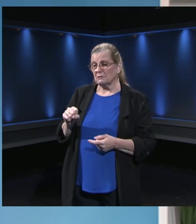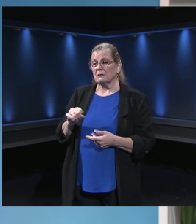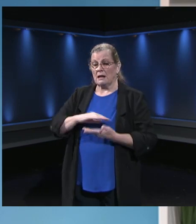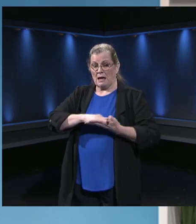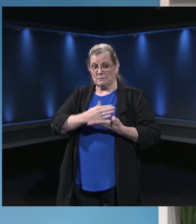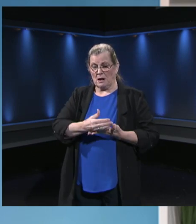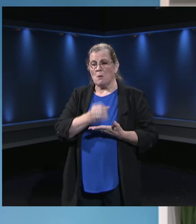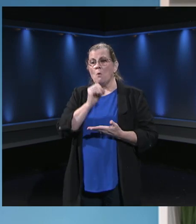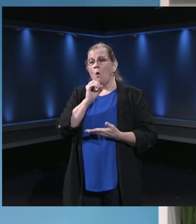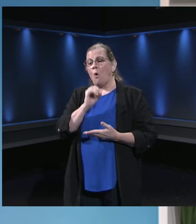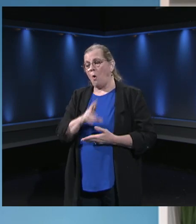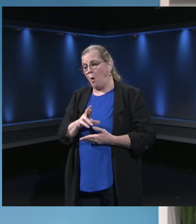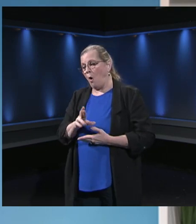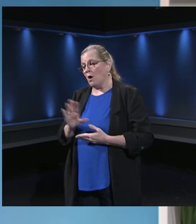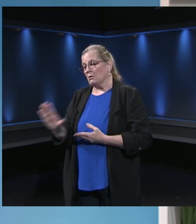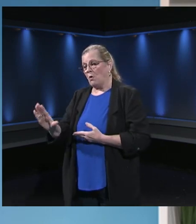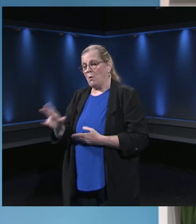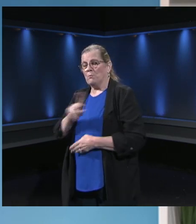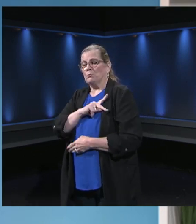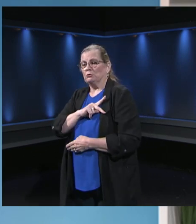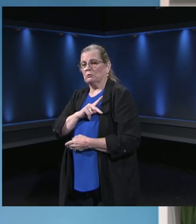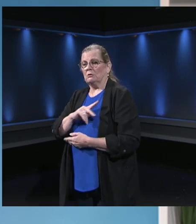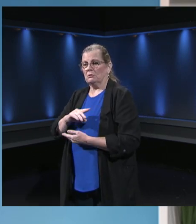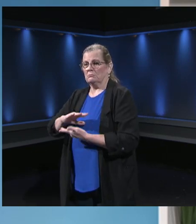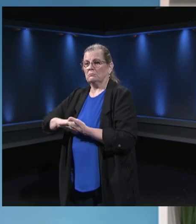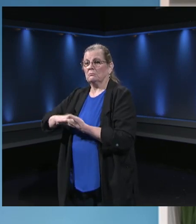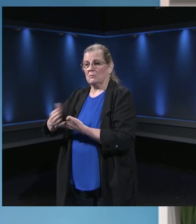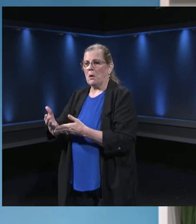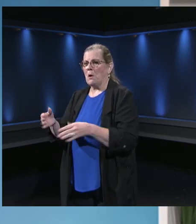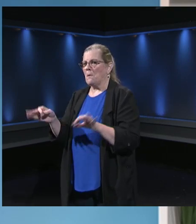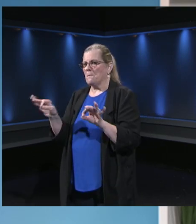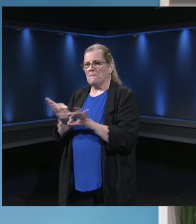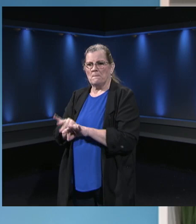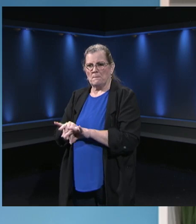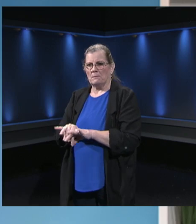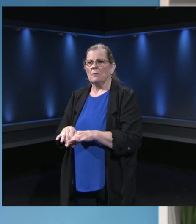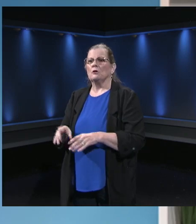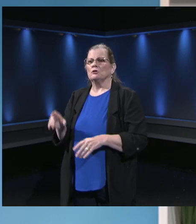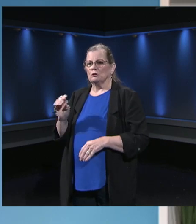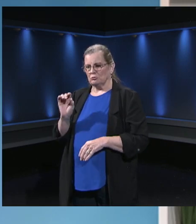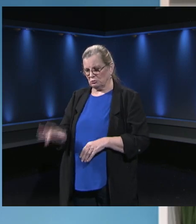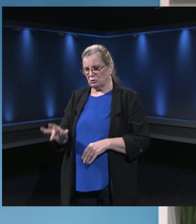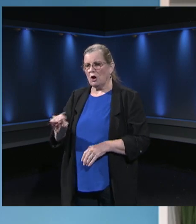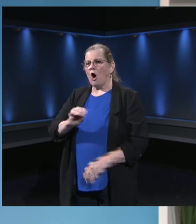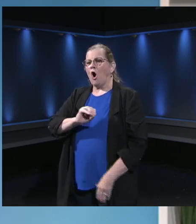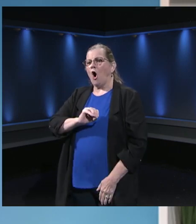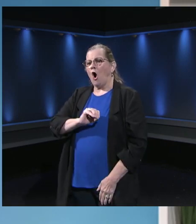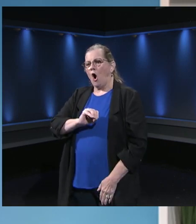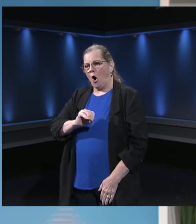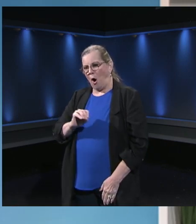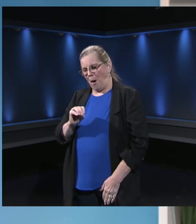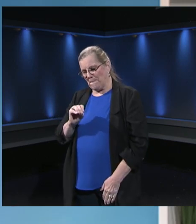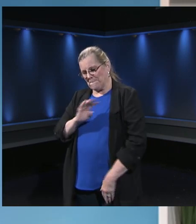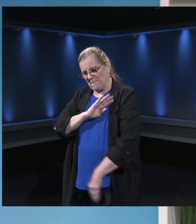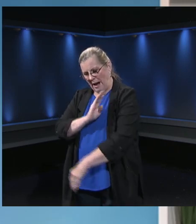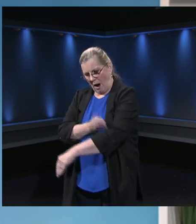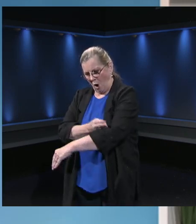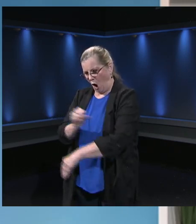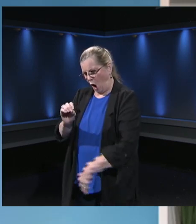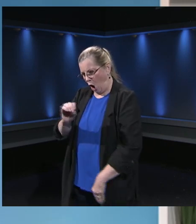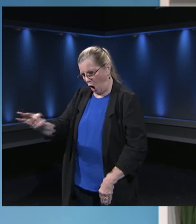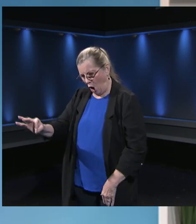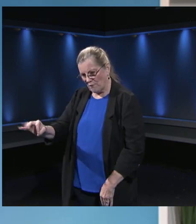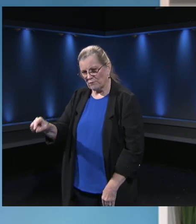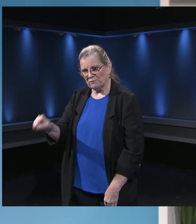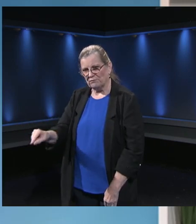completely. Not just close it, not just sleep it, actually shut it down completely and power it off at the end of the day. Boot it up again the next morning,